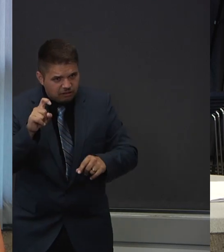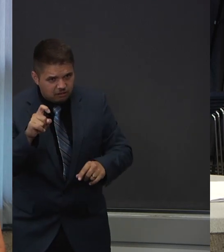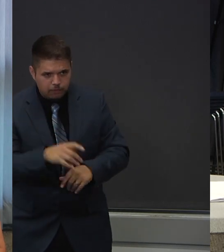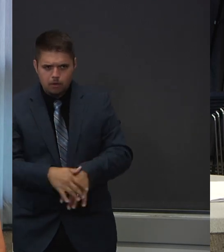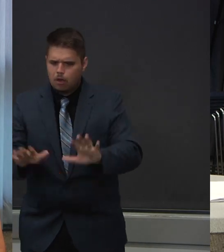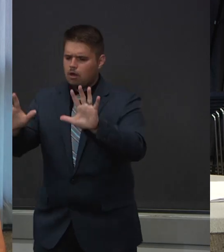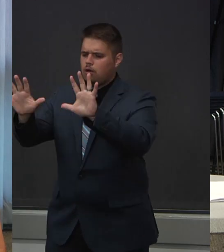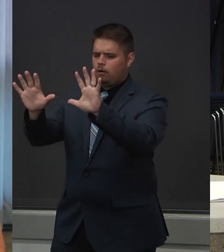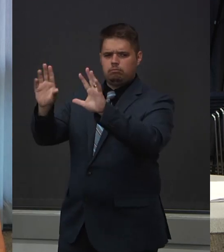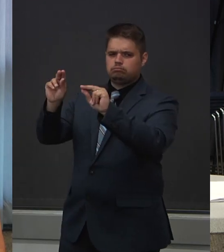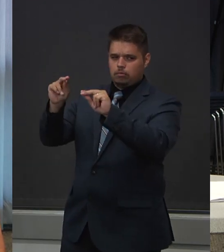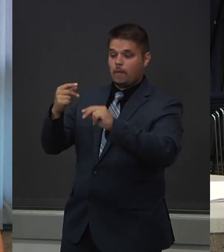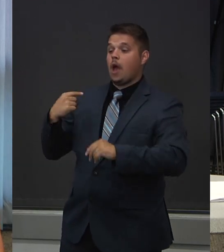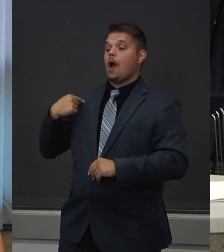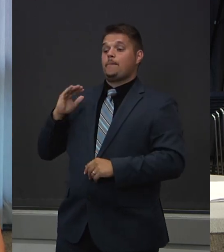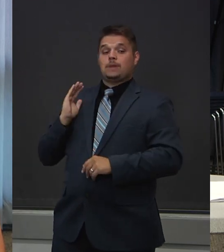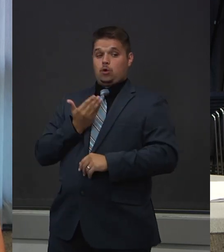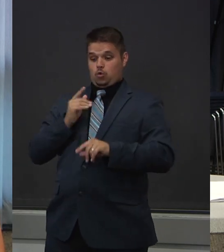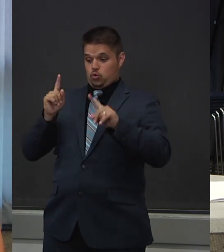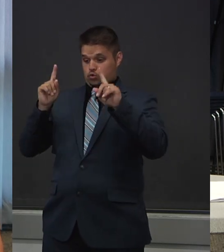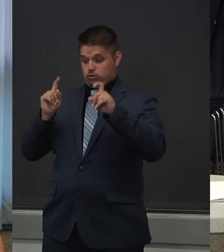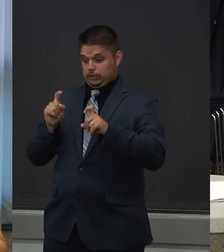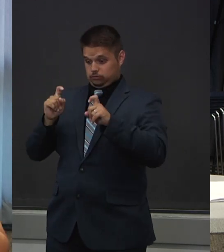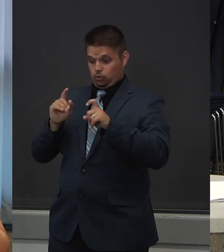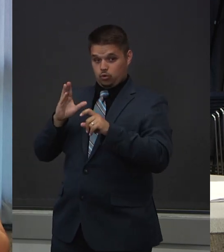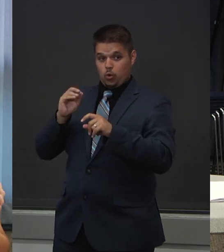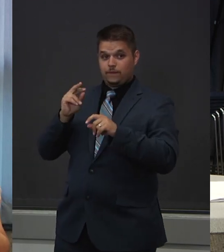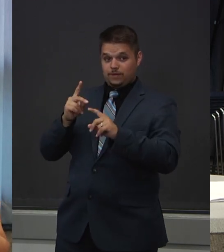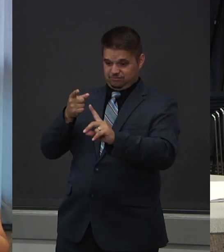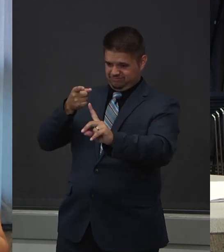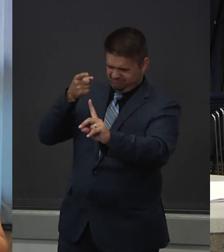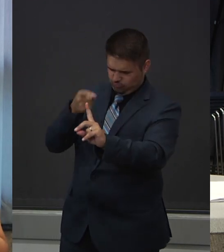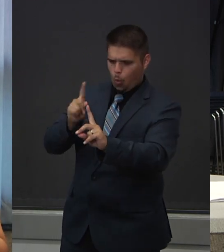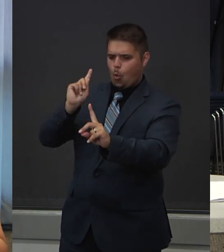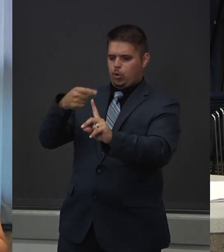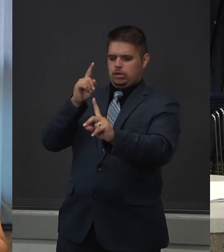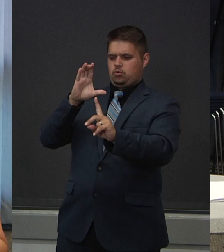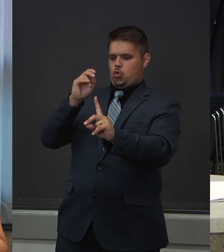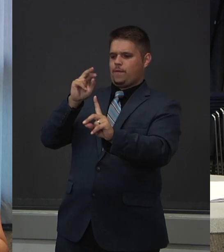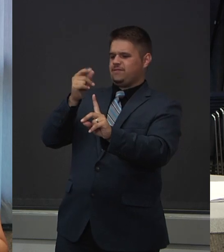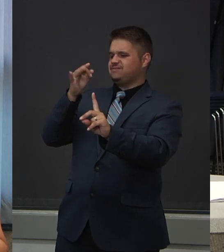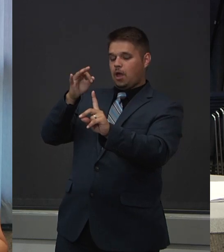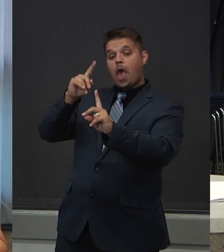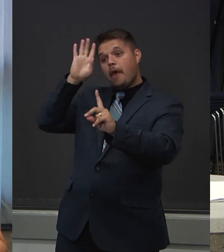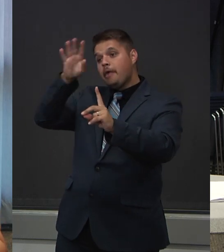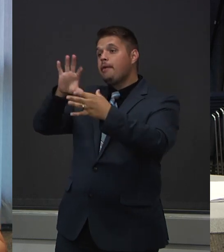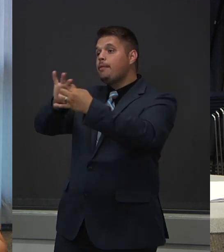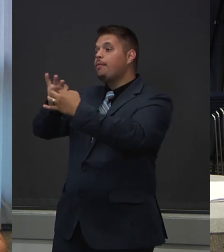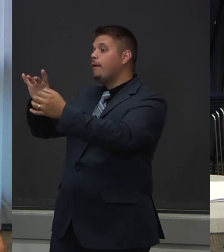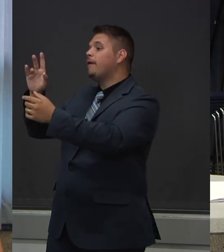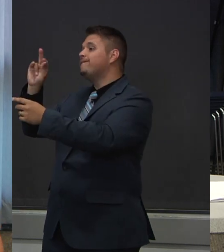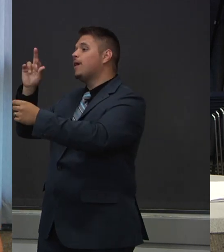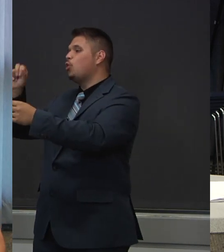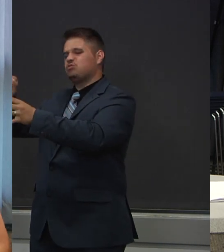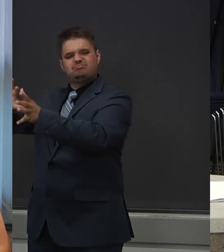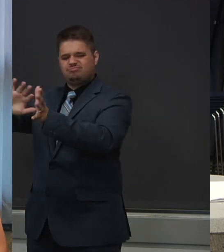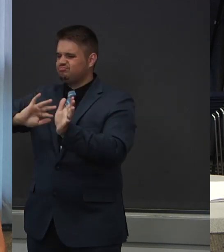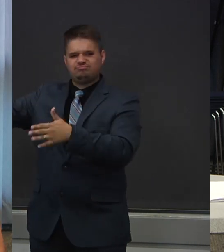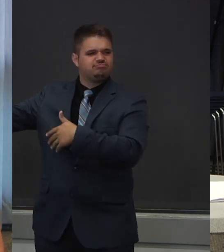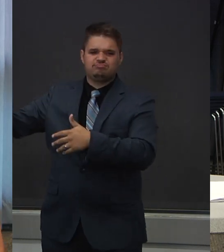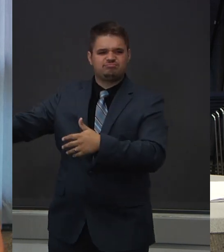now are really, really specific, meaning they only detect COVID-19. They don't pick up other types of